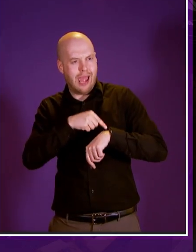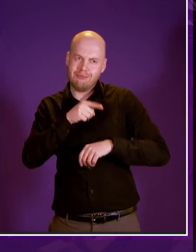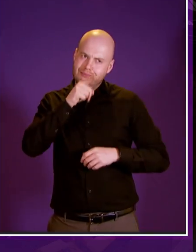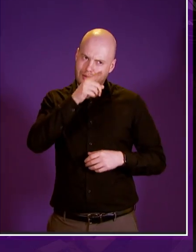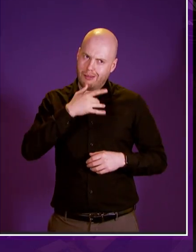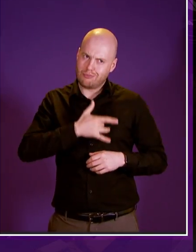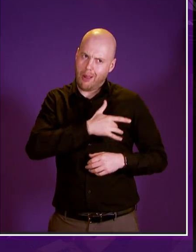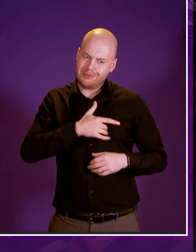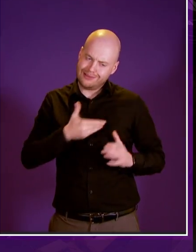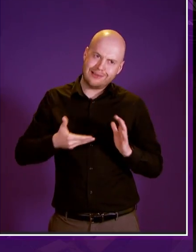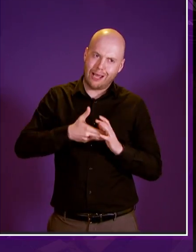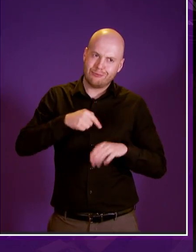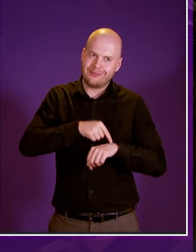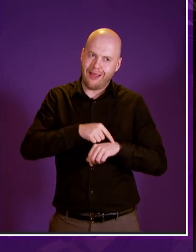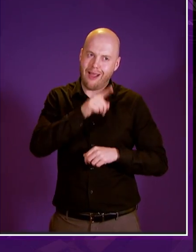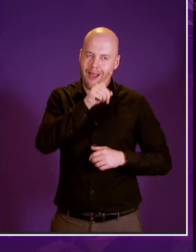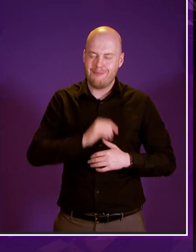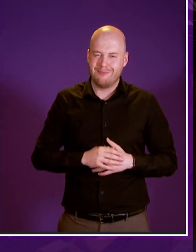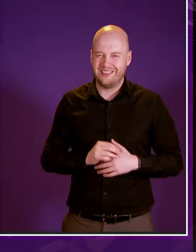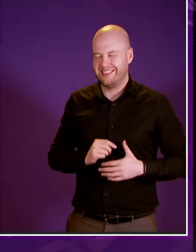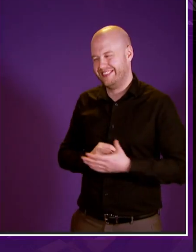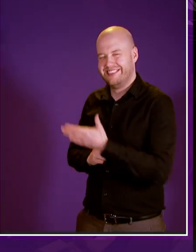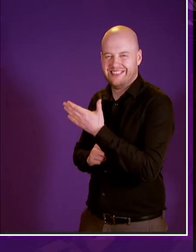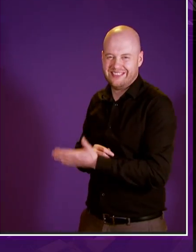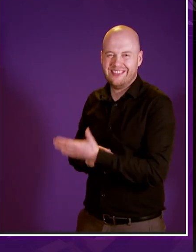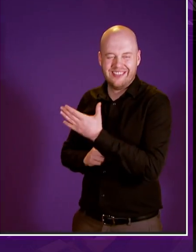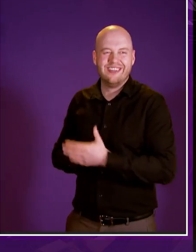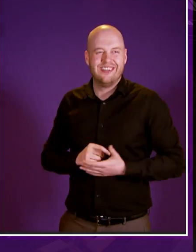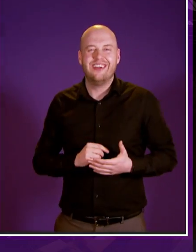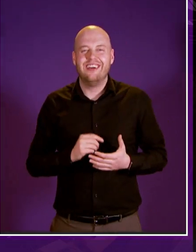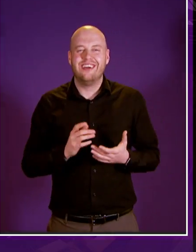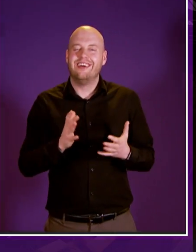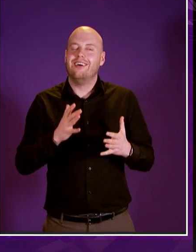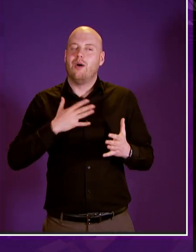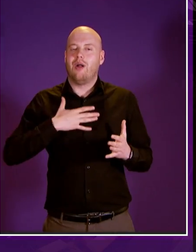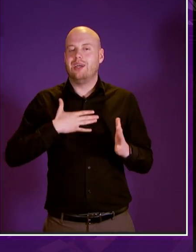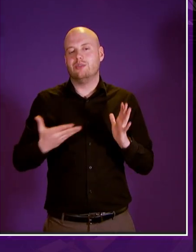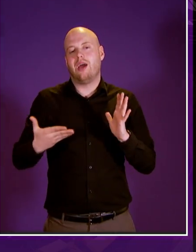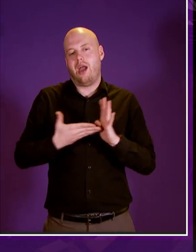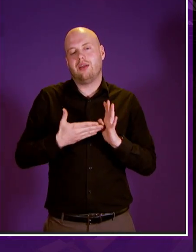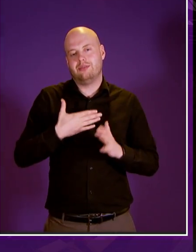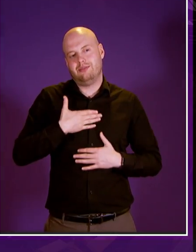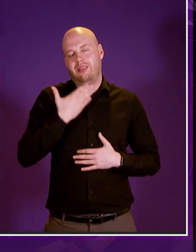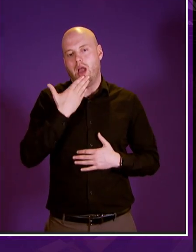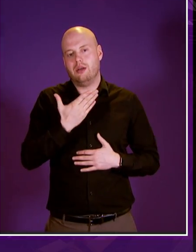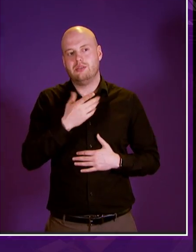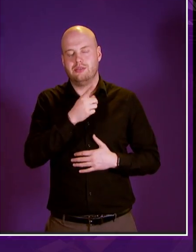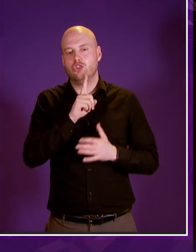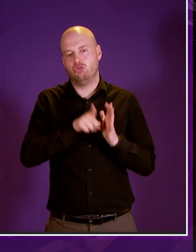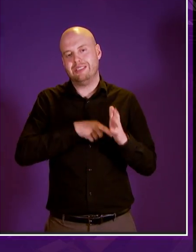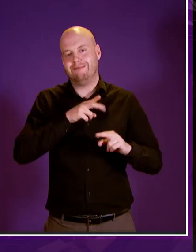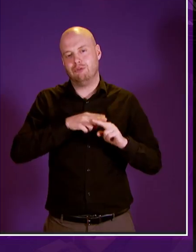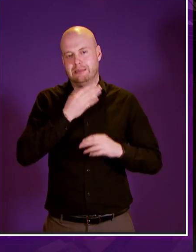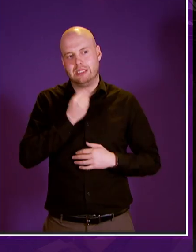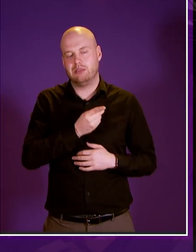but uh thank you presiding officer firstly can i add my thanks to jean freeman and the minister jean freeman and our team